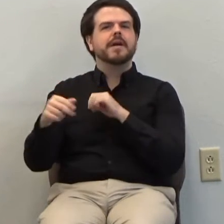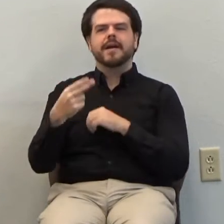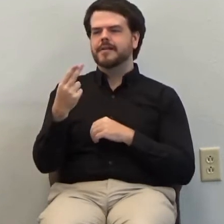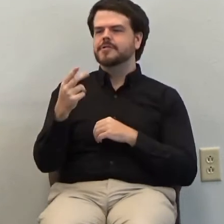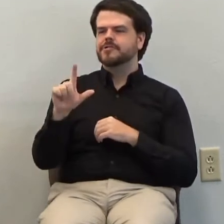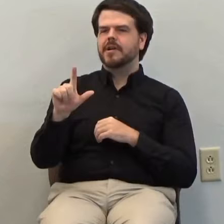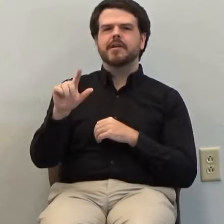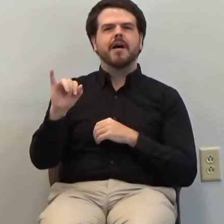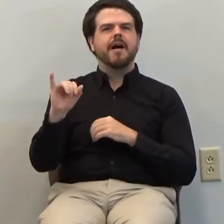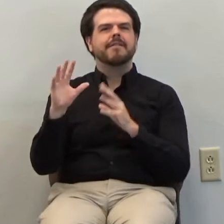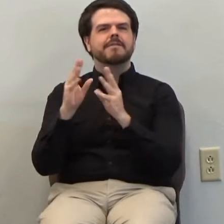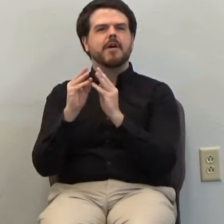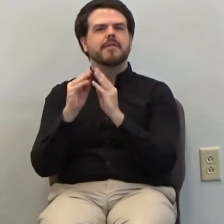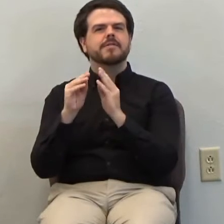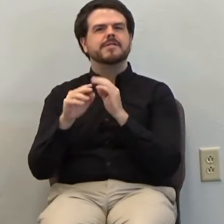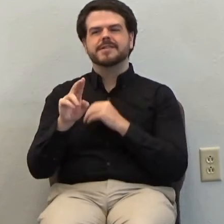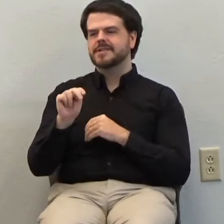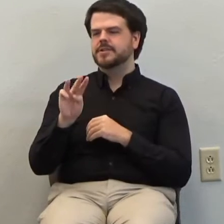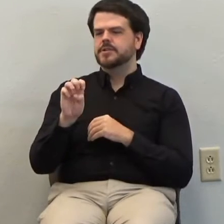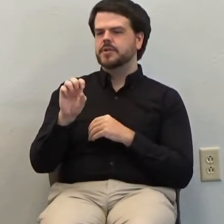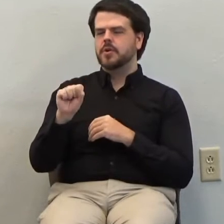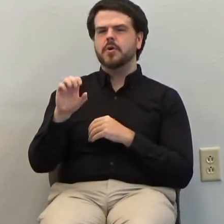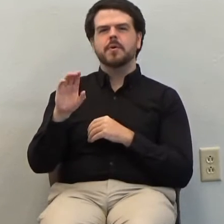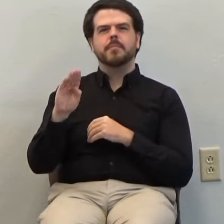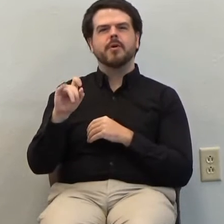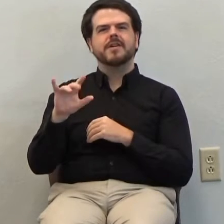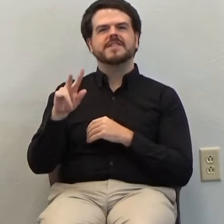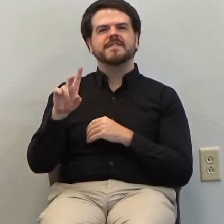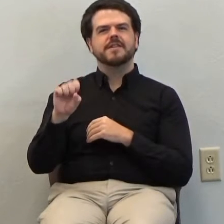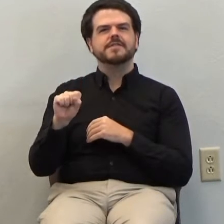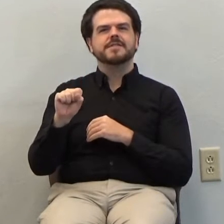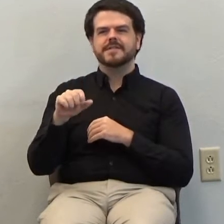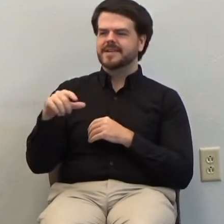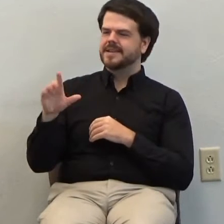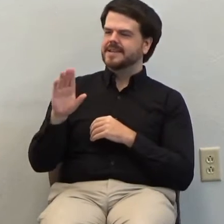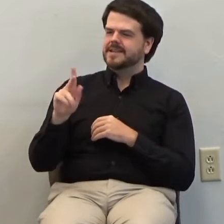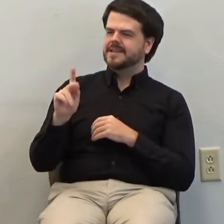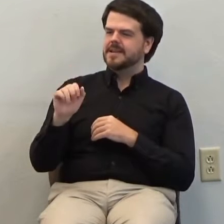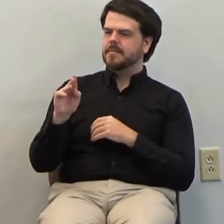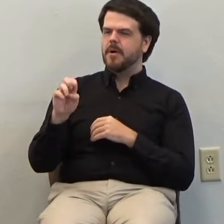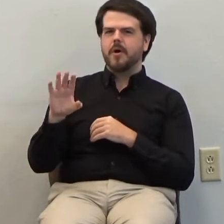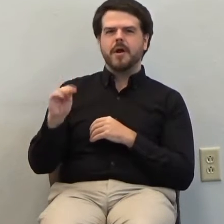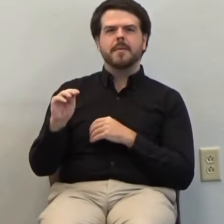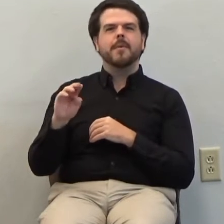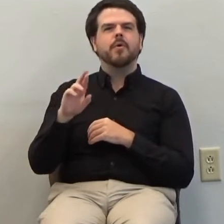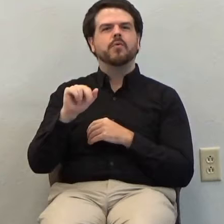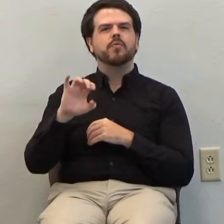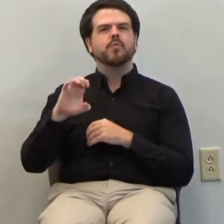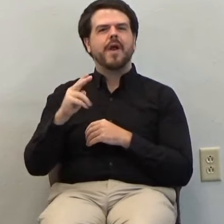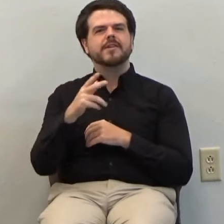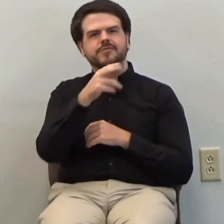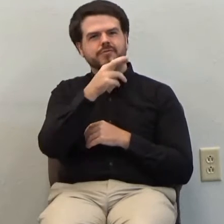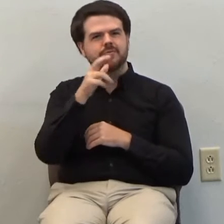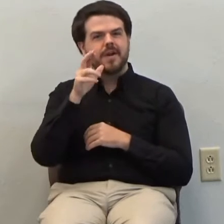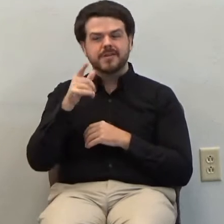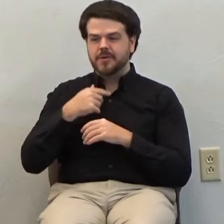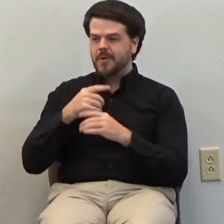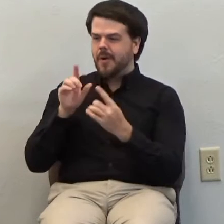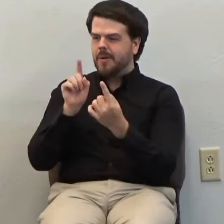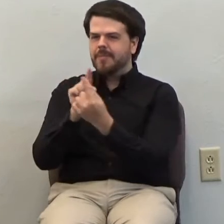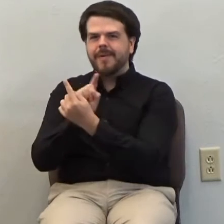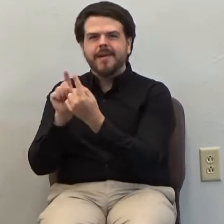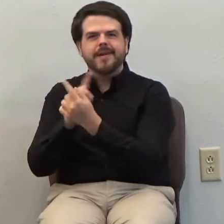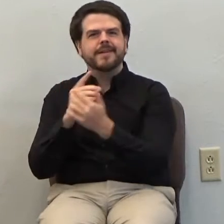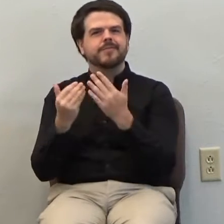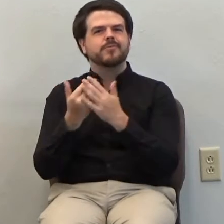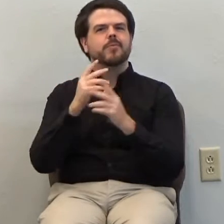Conference in New Braunfels, T-Bar M Ranch. And we had a good time seeing friends and making new friends, seeing old